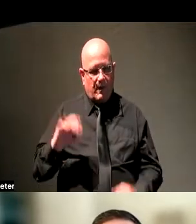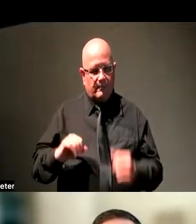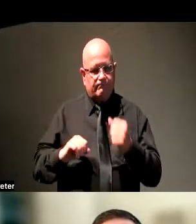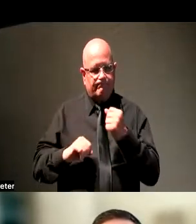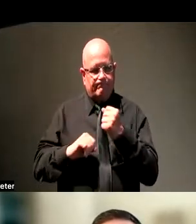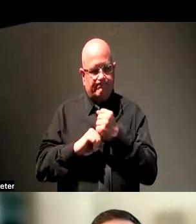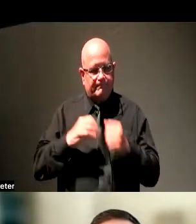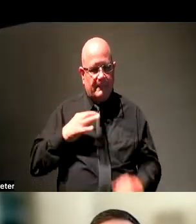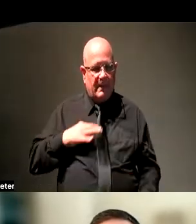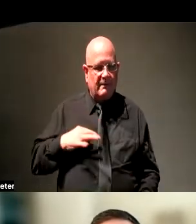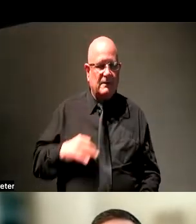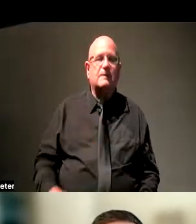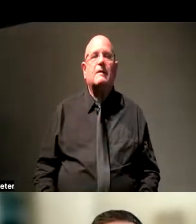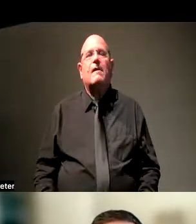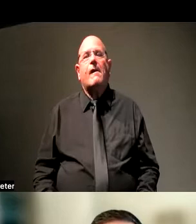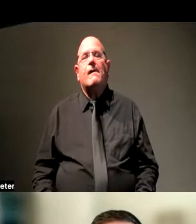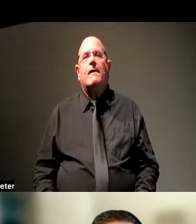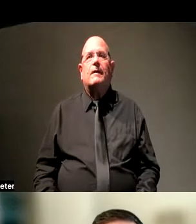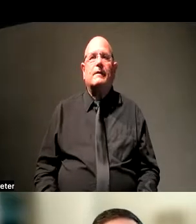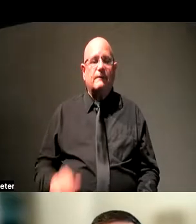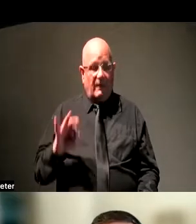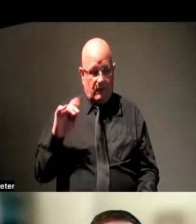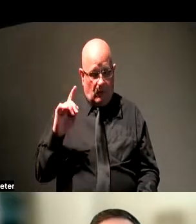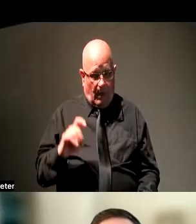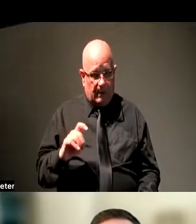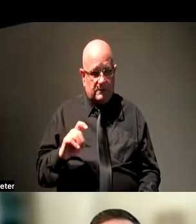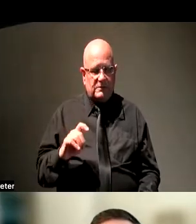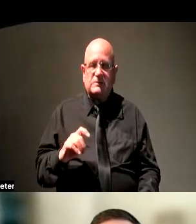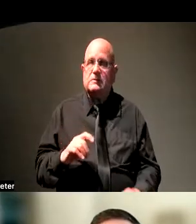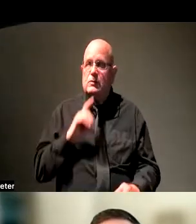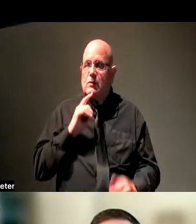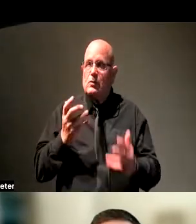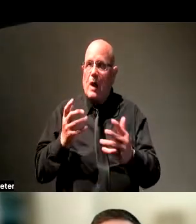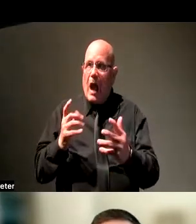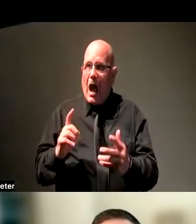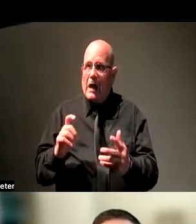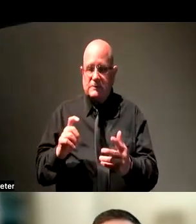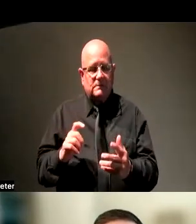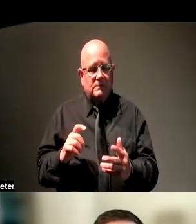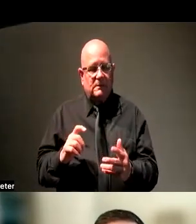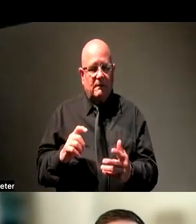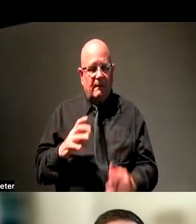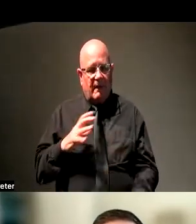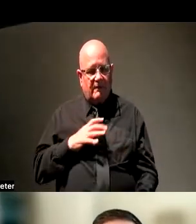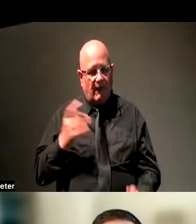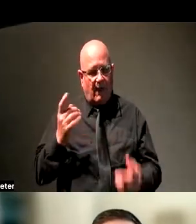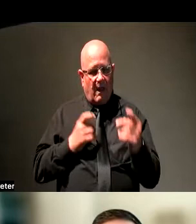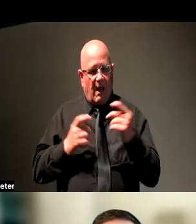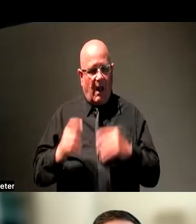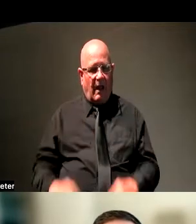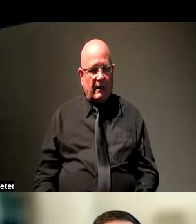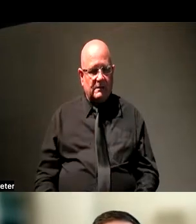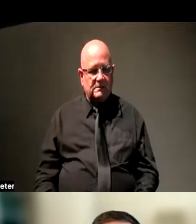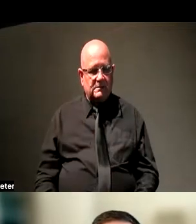I think we covered the question piece. If you do have a question, a burning question, feel free to ask just as we're going. We should have some time near the end as